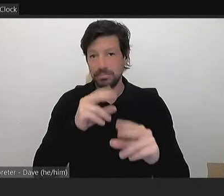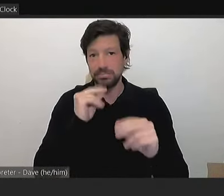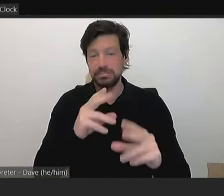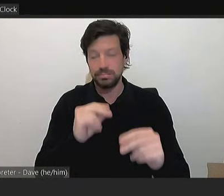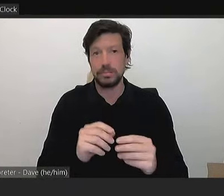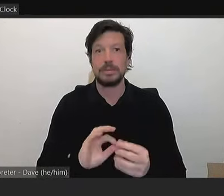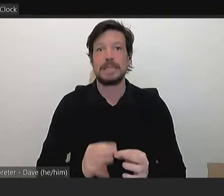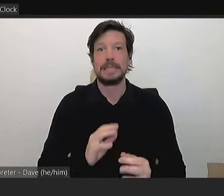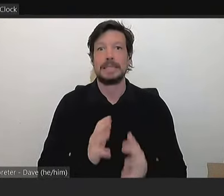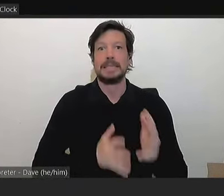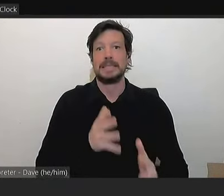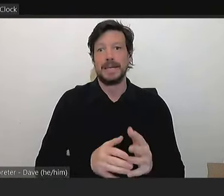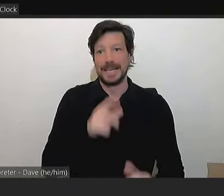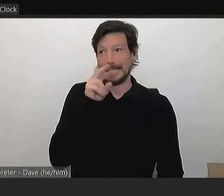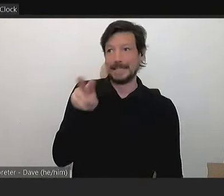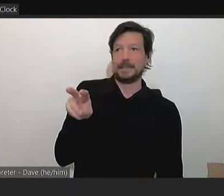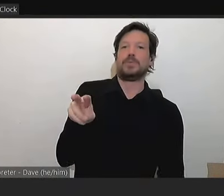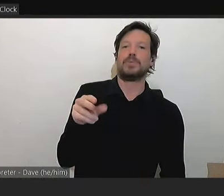can see that they're struggling.